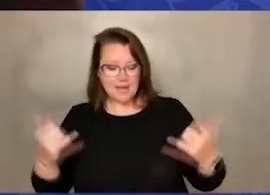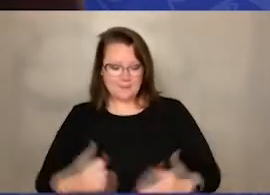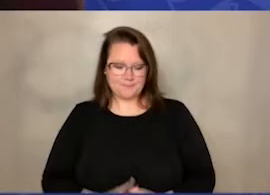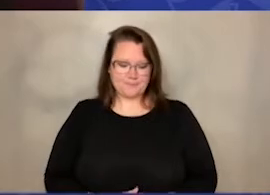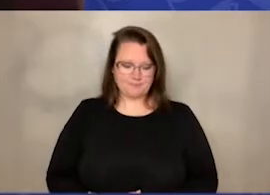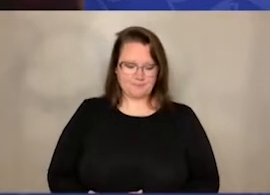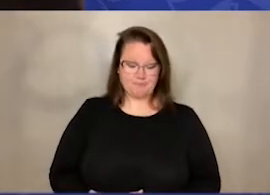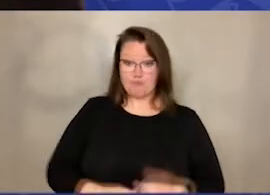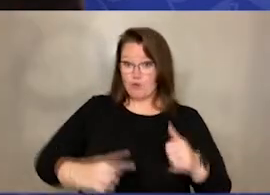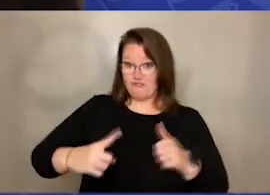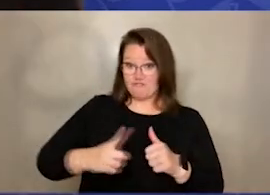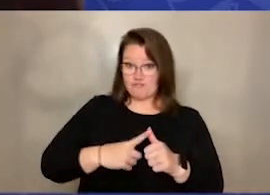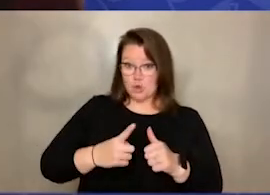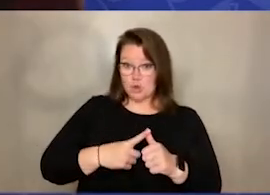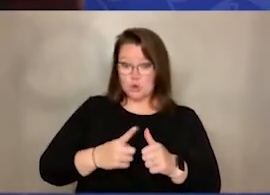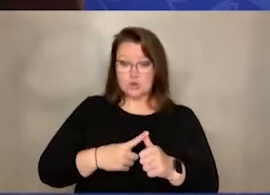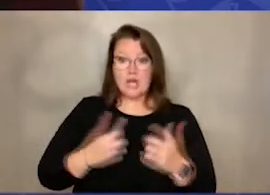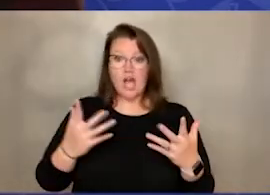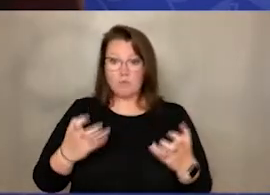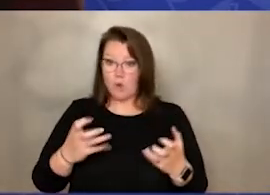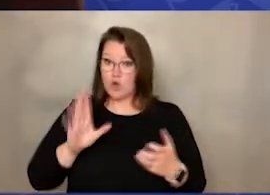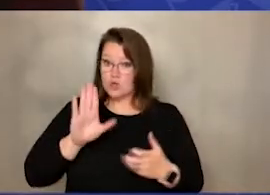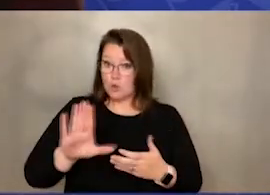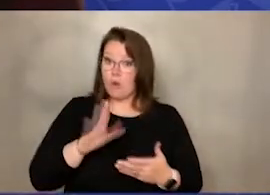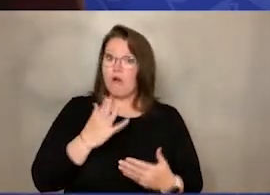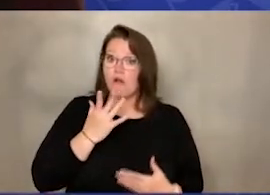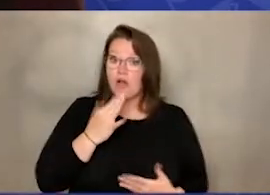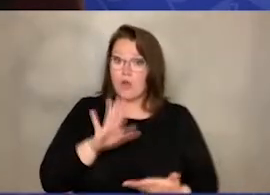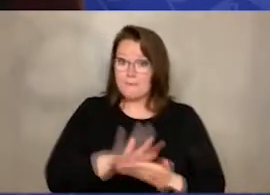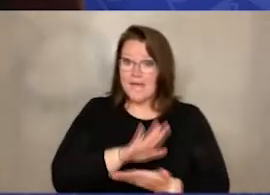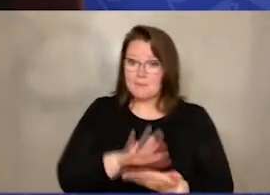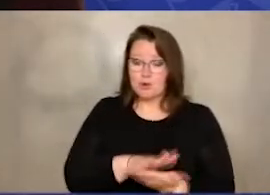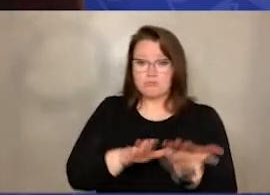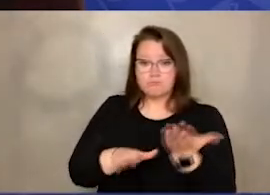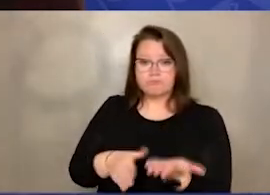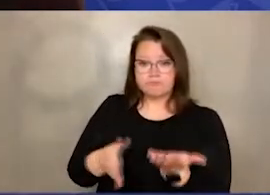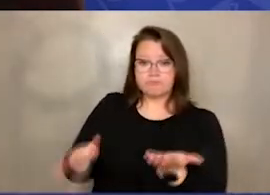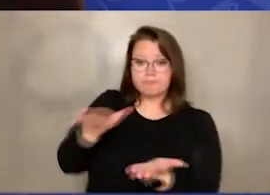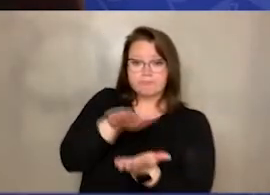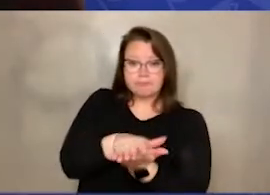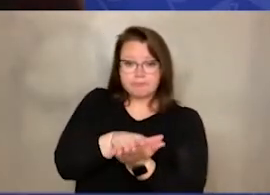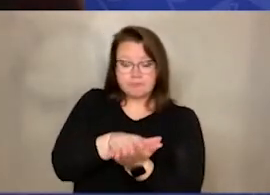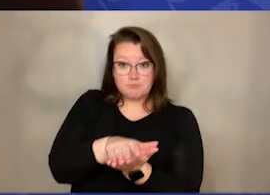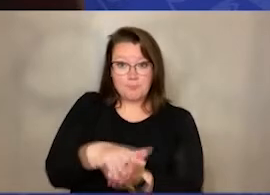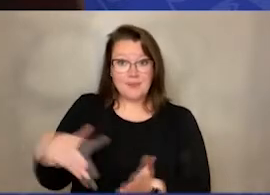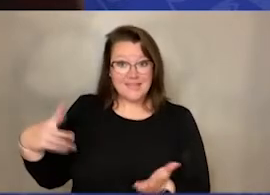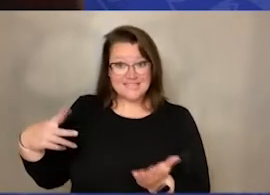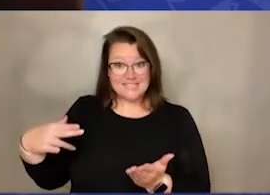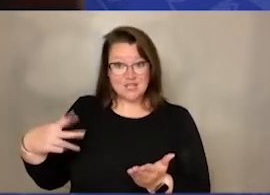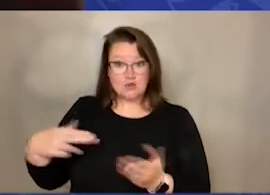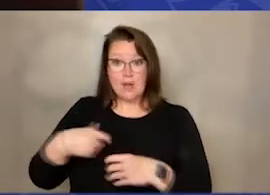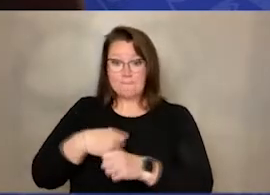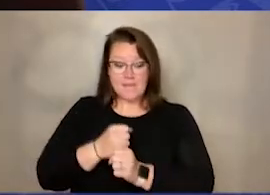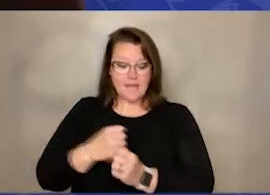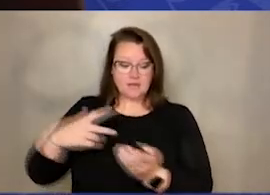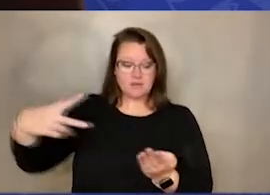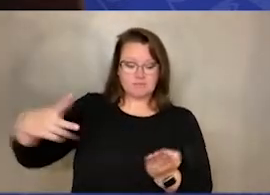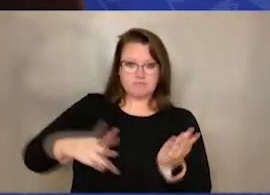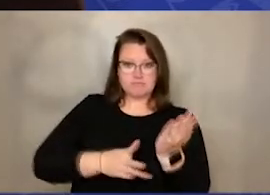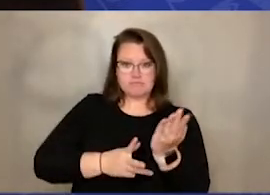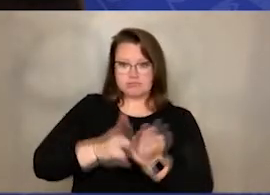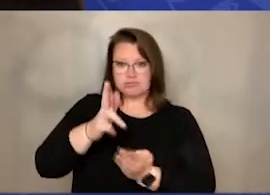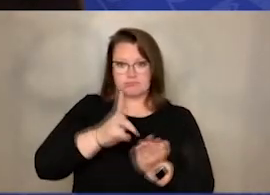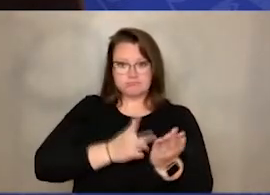one, want you to stack your construction paper. And with your scissors, you're going to make straight stripes.